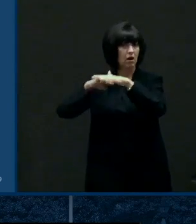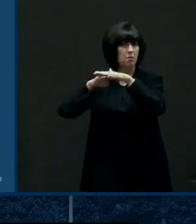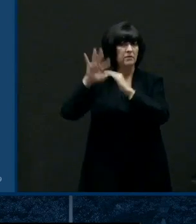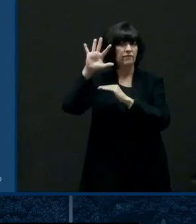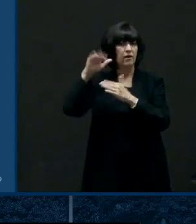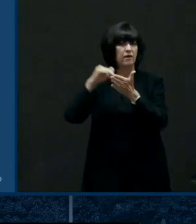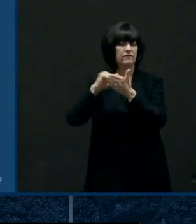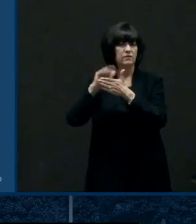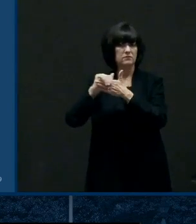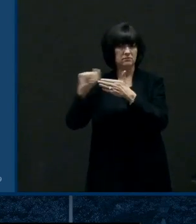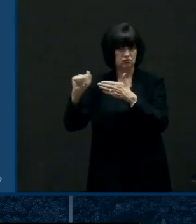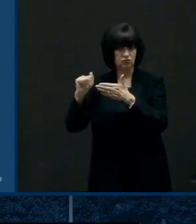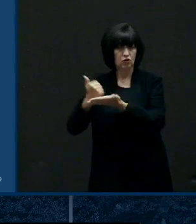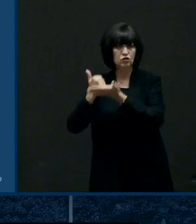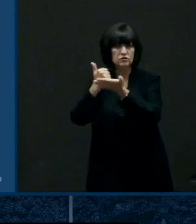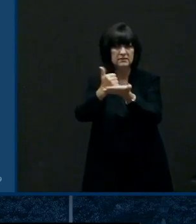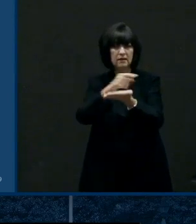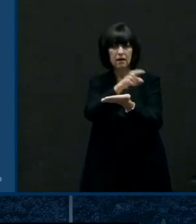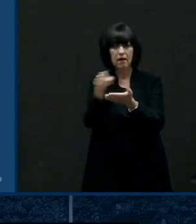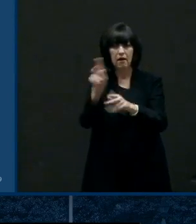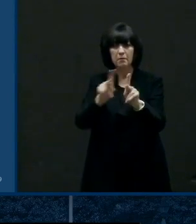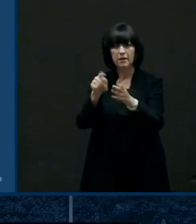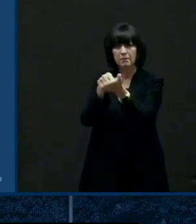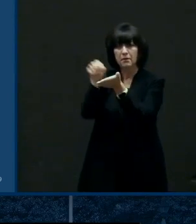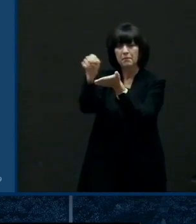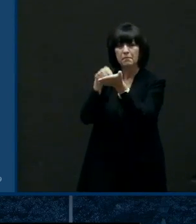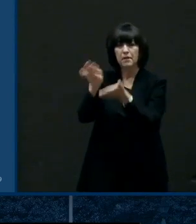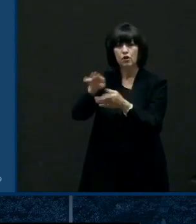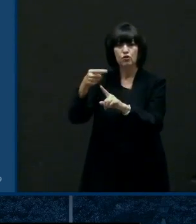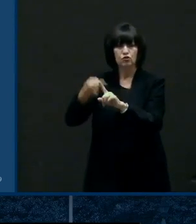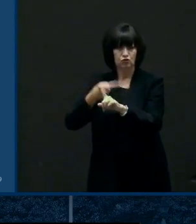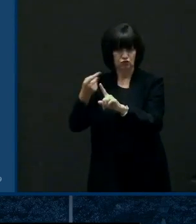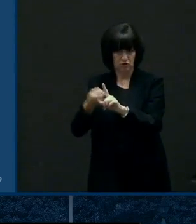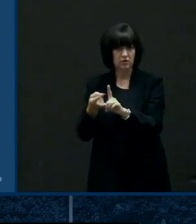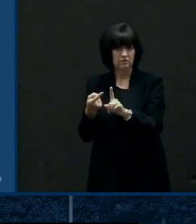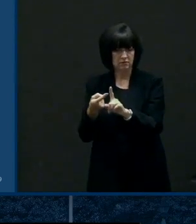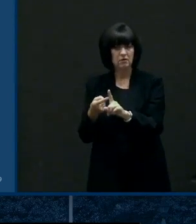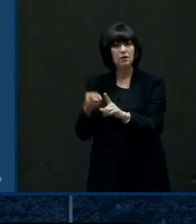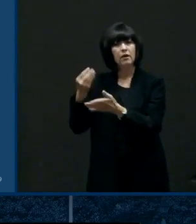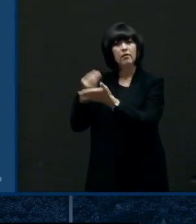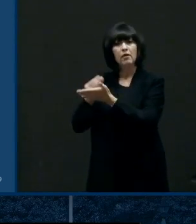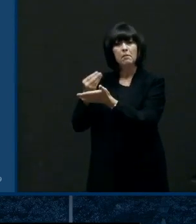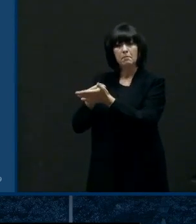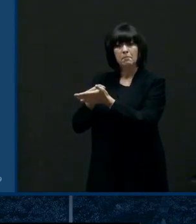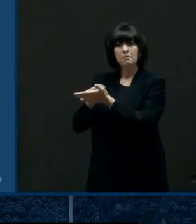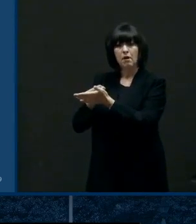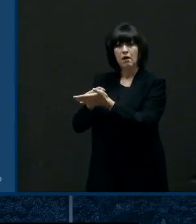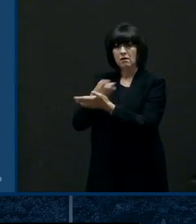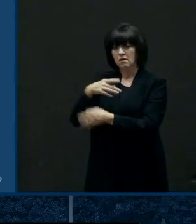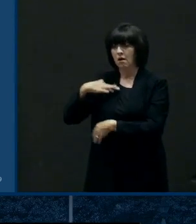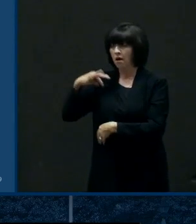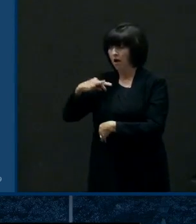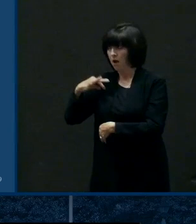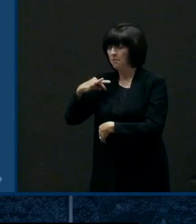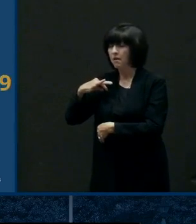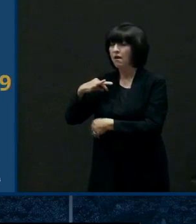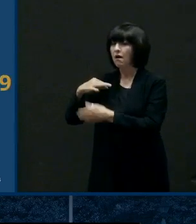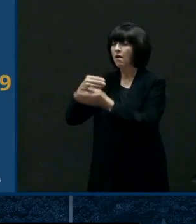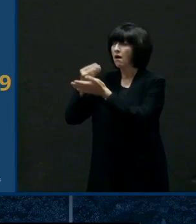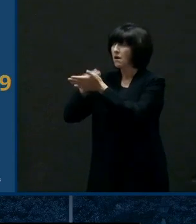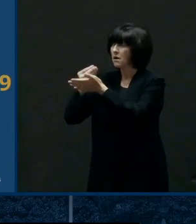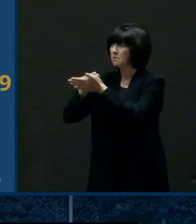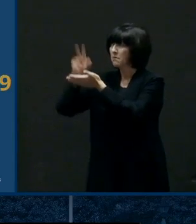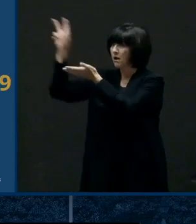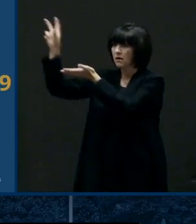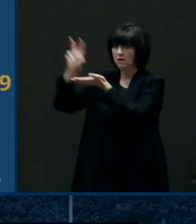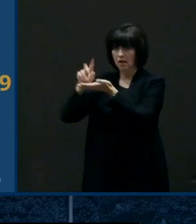situation and the the the resources goes to the landlord or in the case of a mortgage to a an